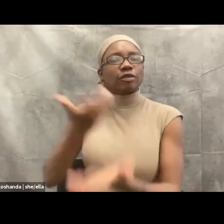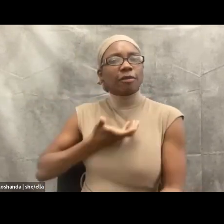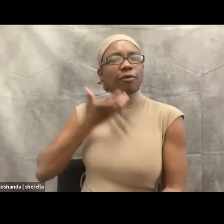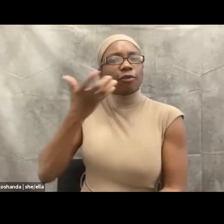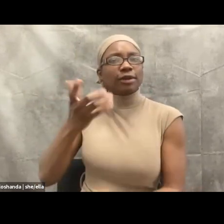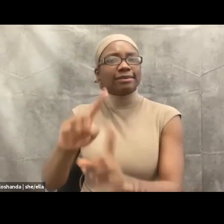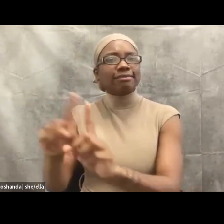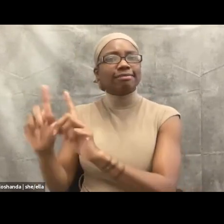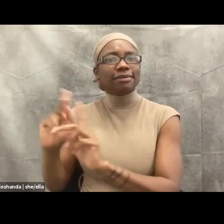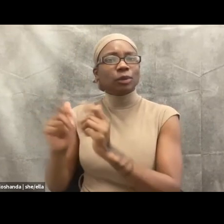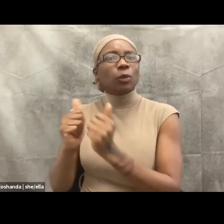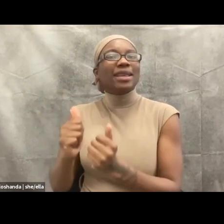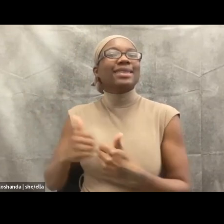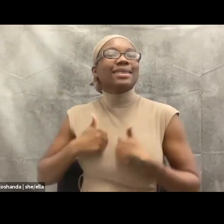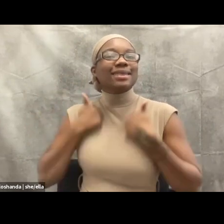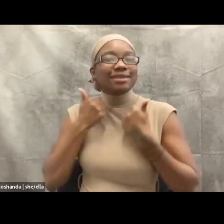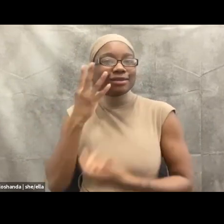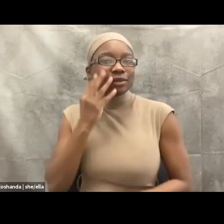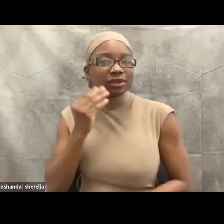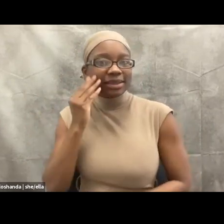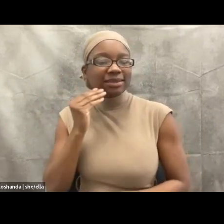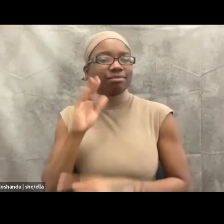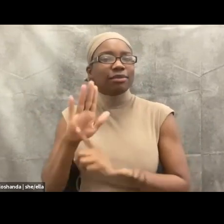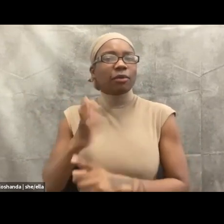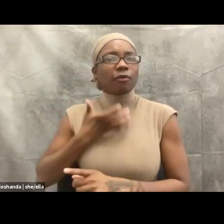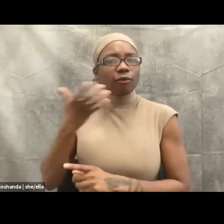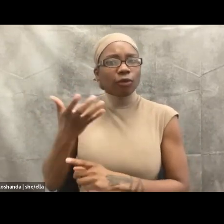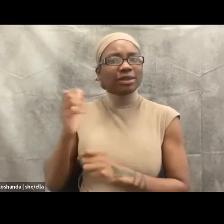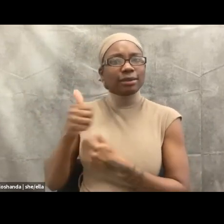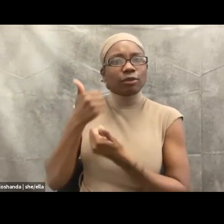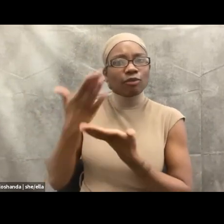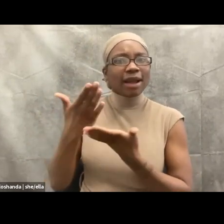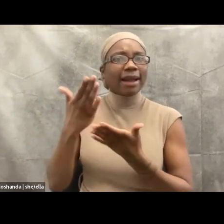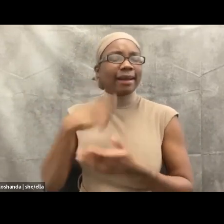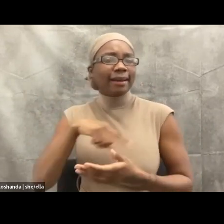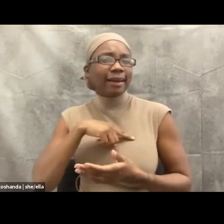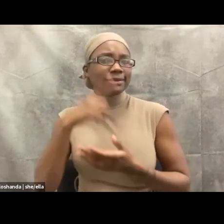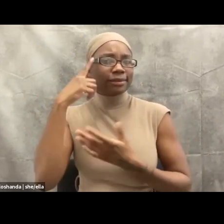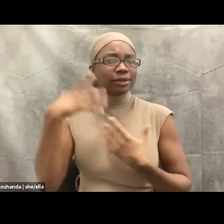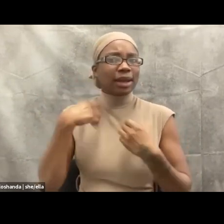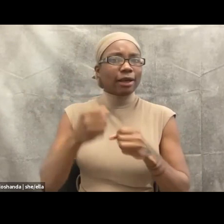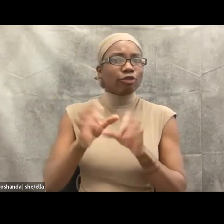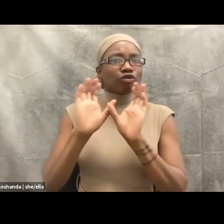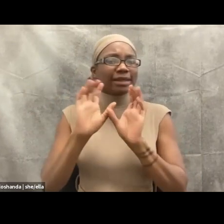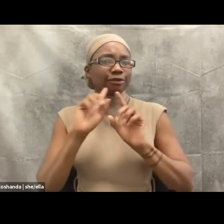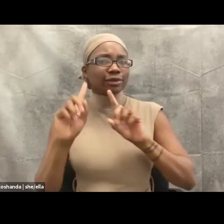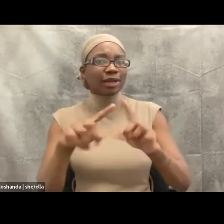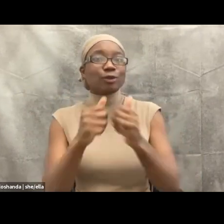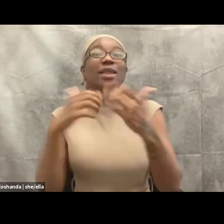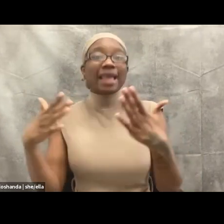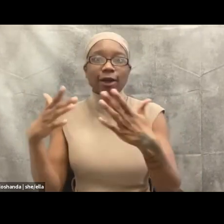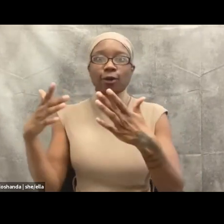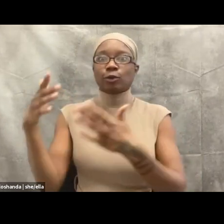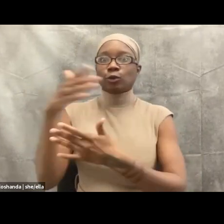social control. Our panelists this evening include activists and practitioners from varied backgrounds. They will share with